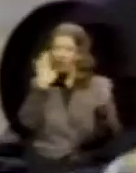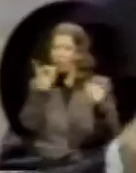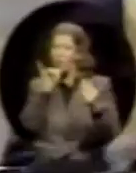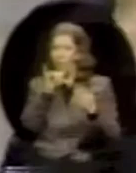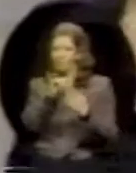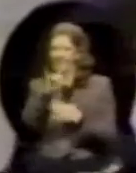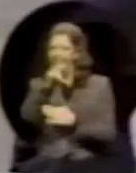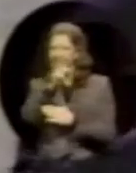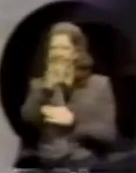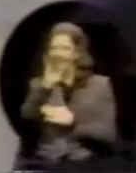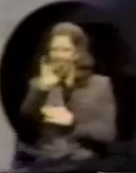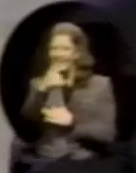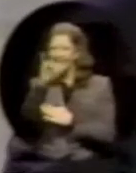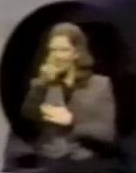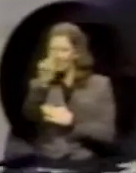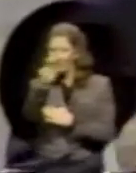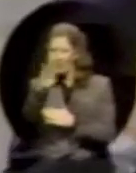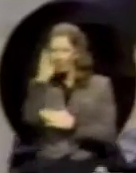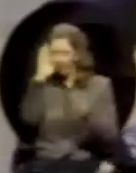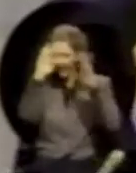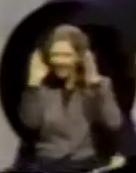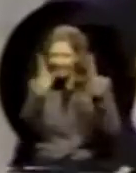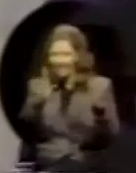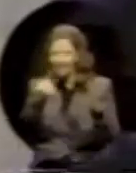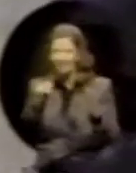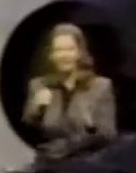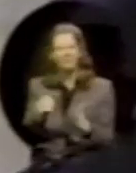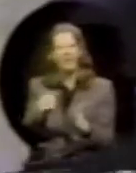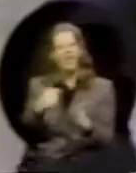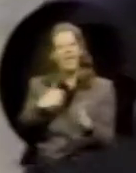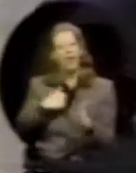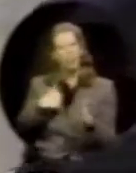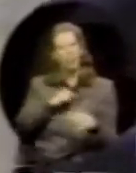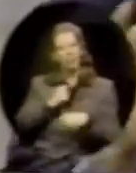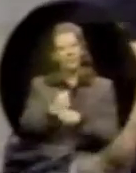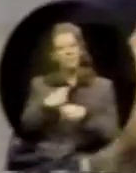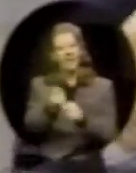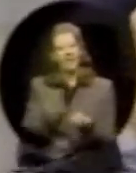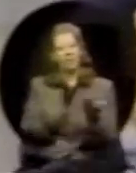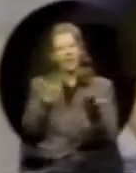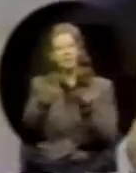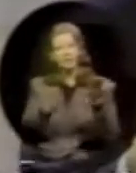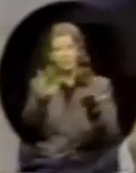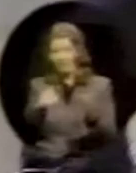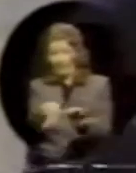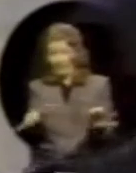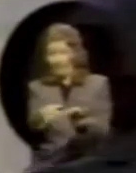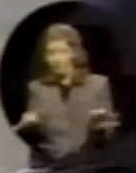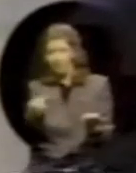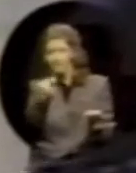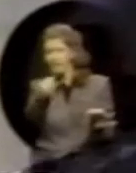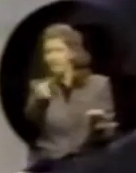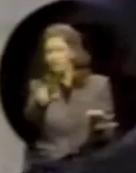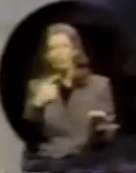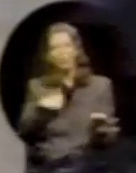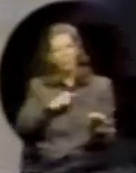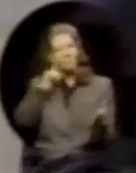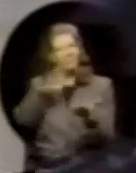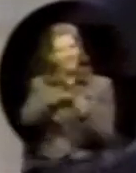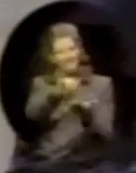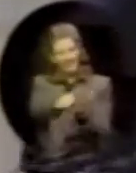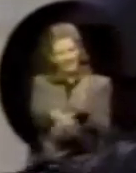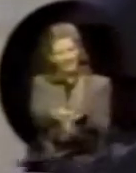King Jordan will pay attention to. We will be making recommendations about captioning of television. We believe that it's the